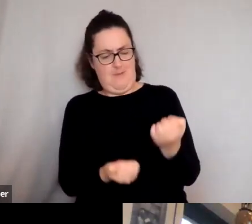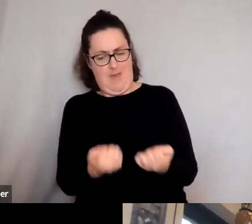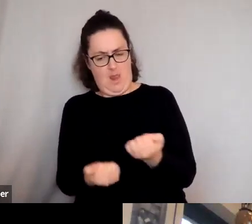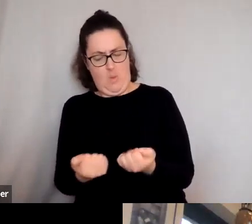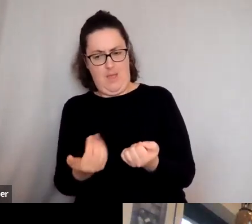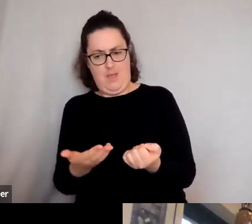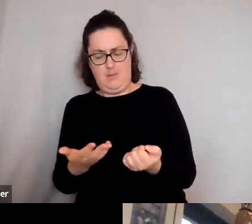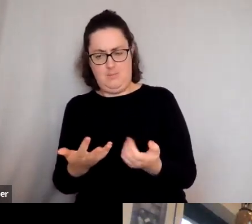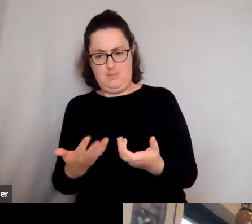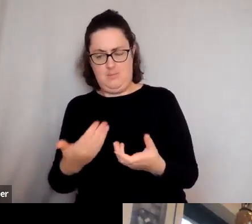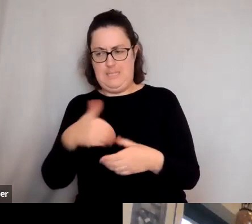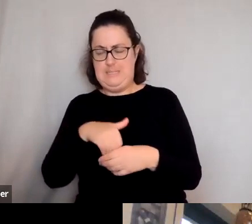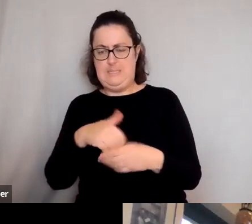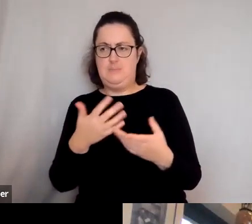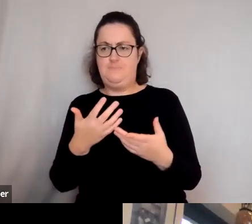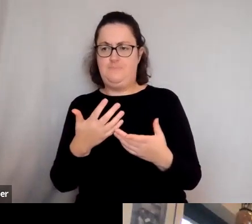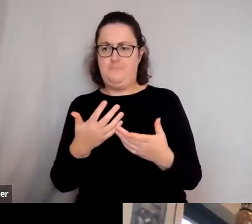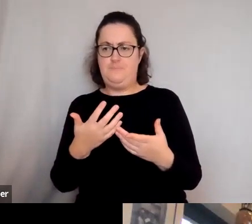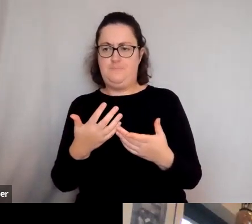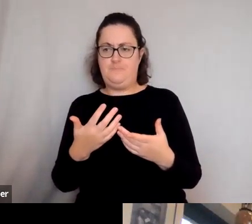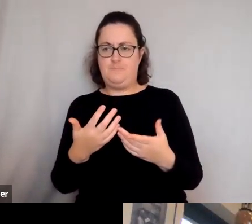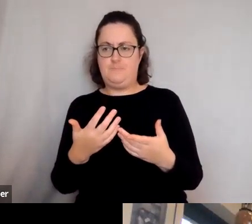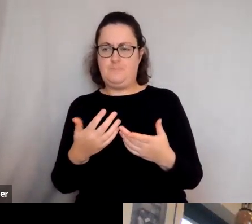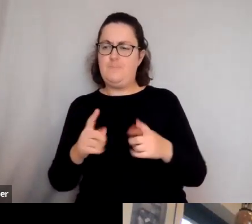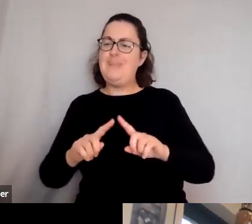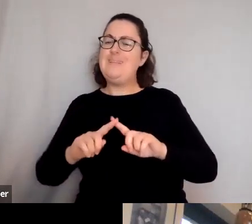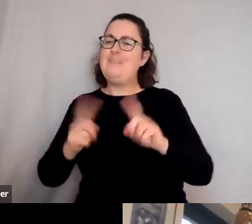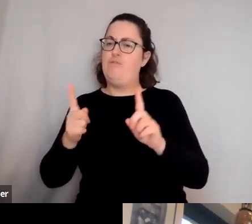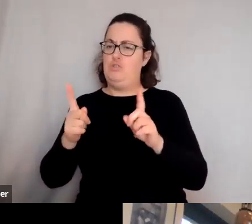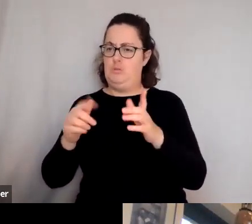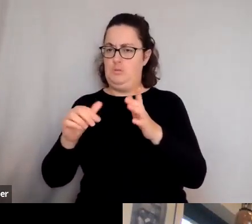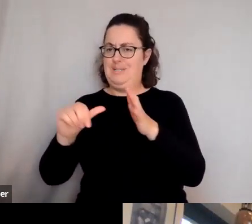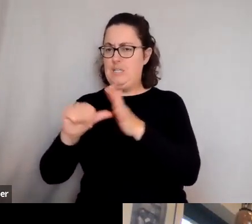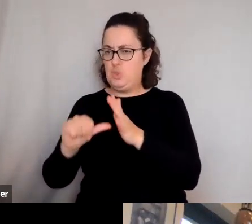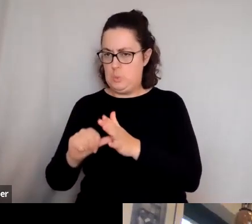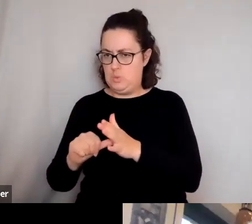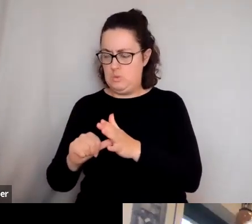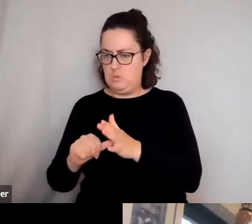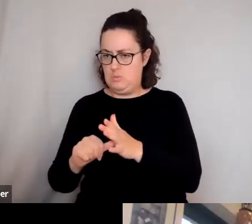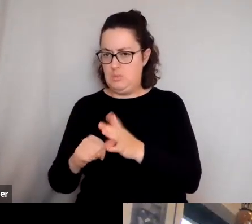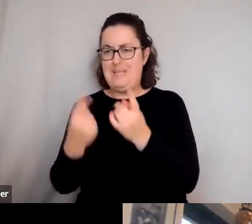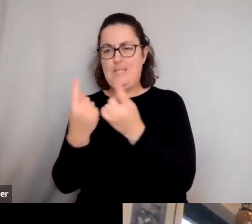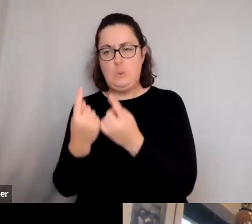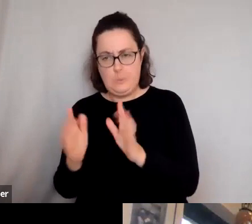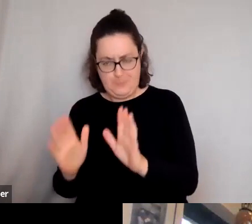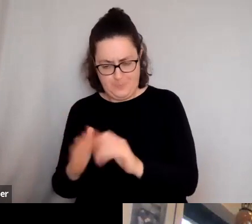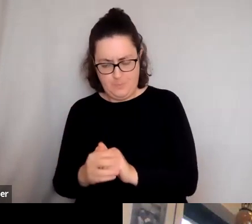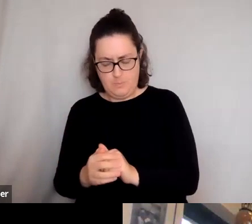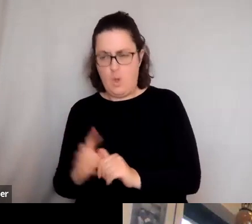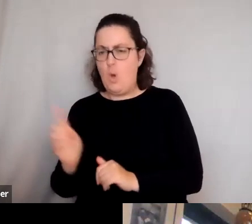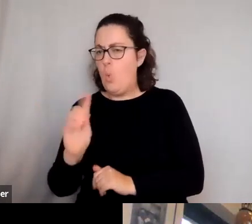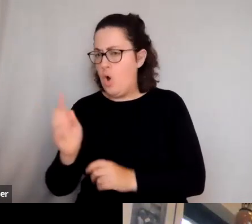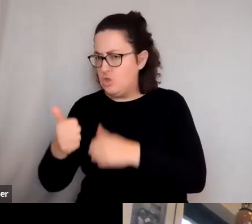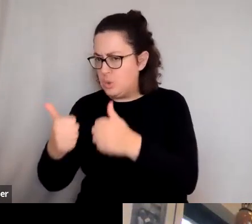the different set of issues about what is good, good for whom,